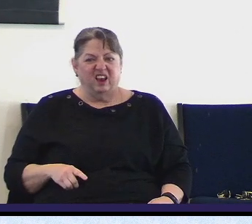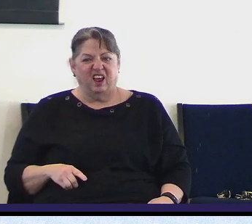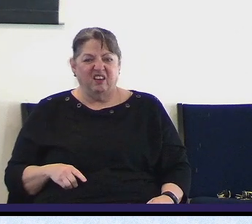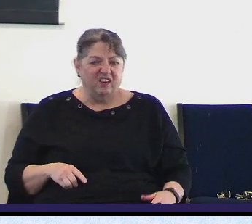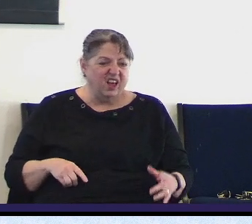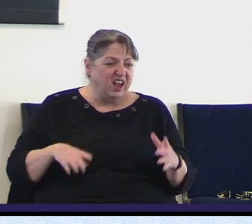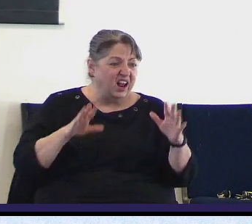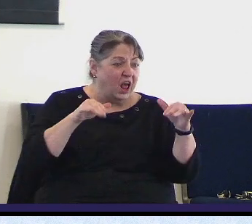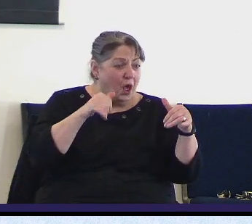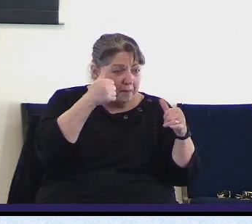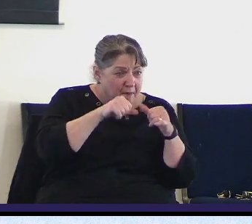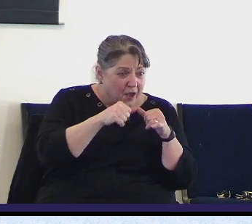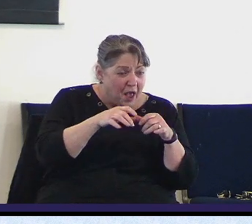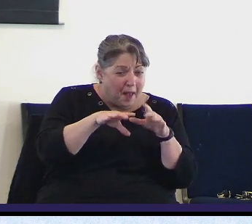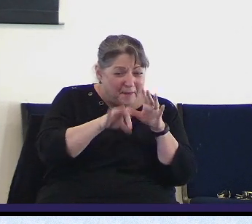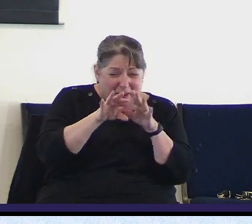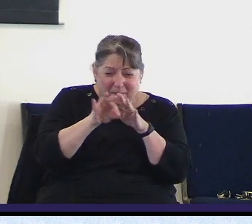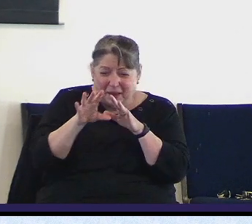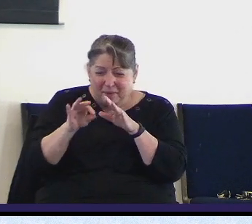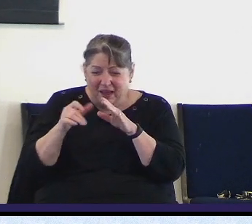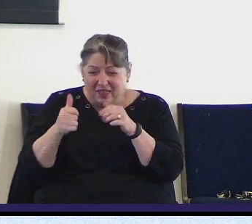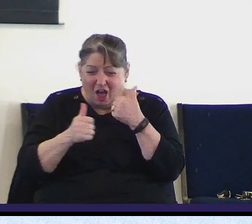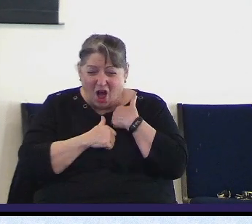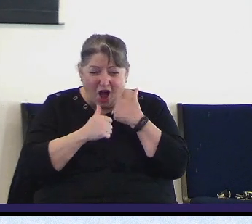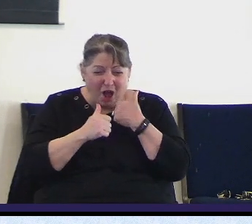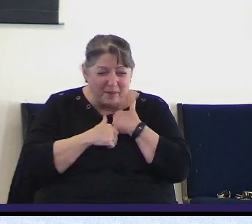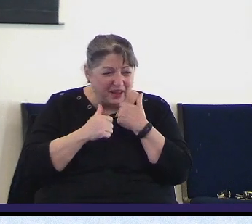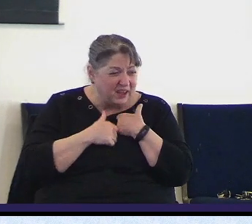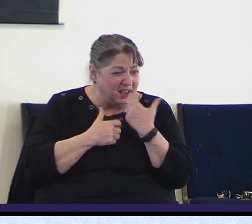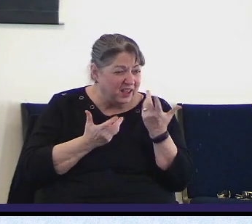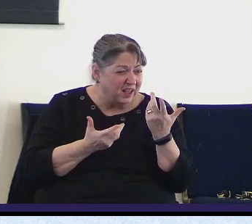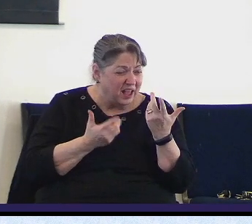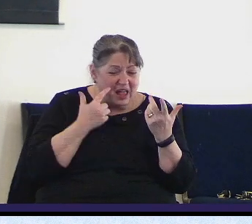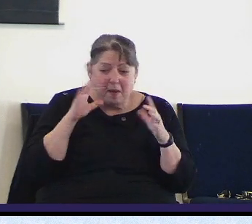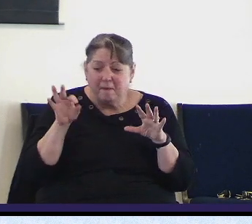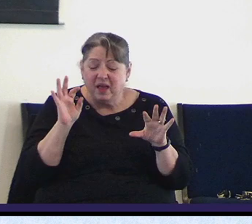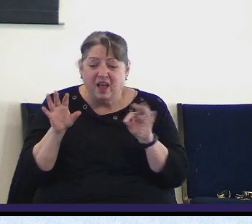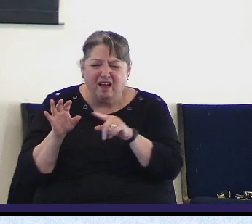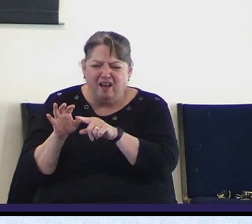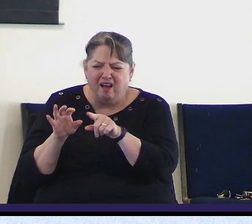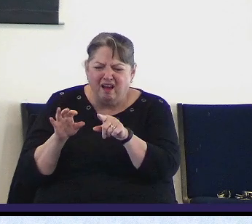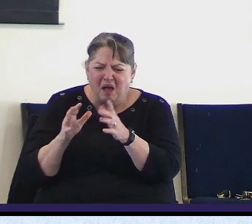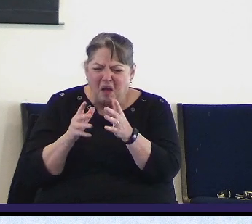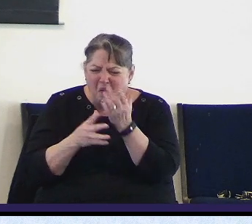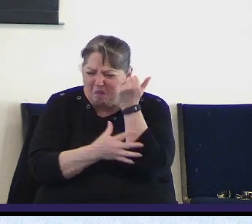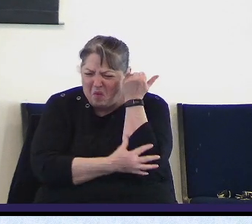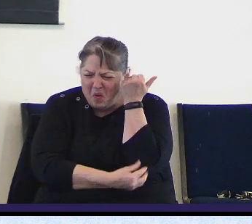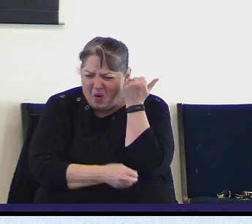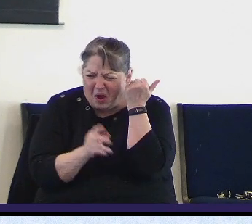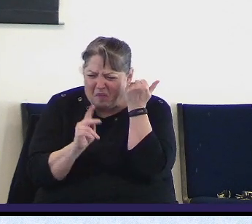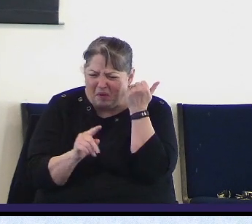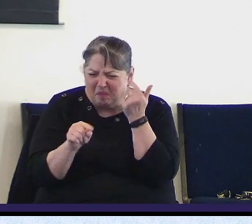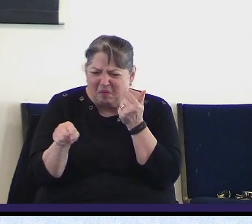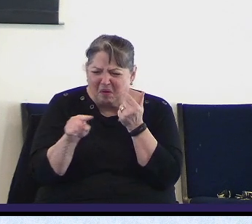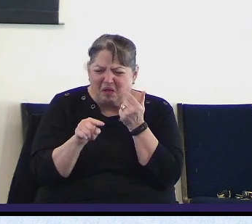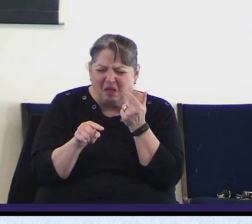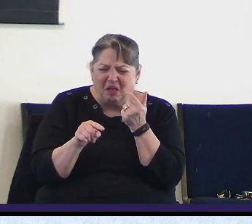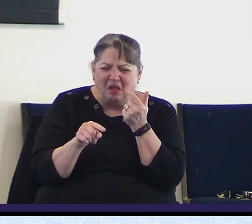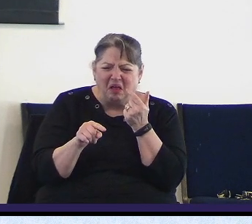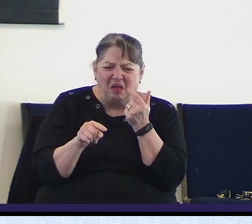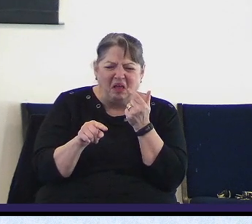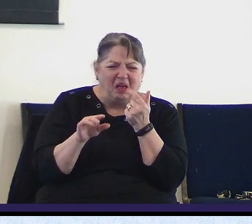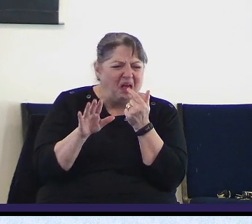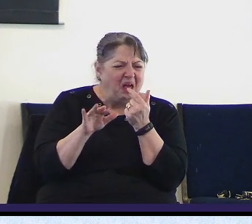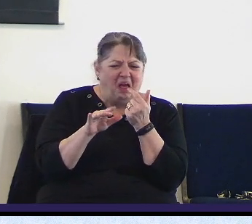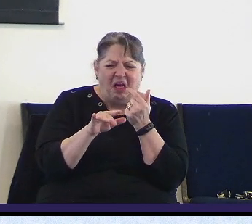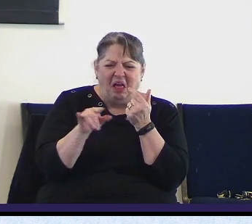first army who did he pick up the nothings of the world he picked up if I can use our terminology the